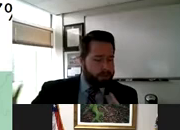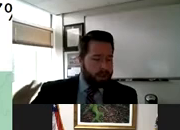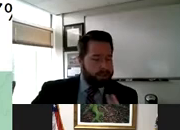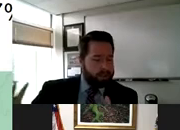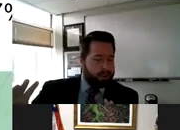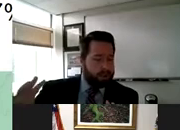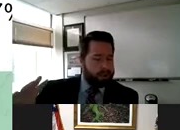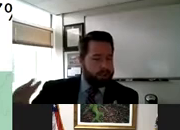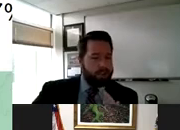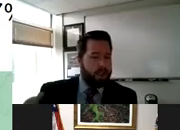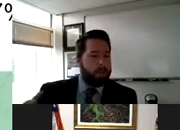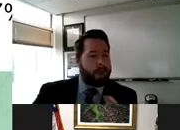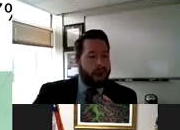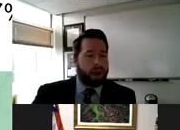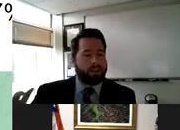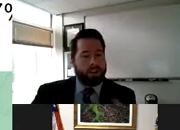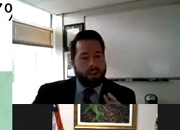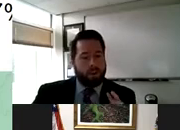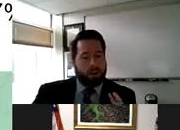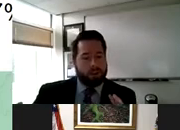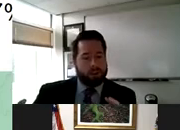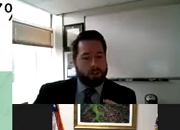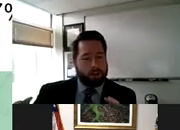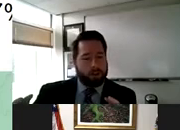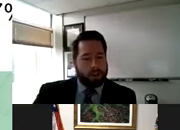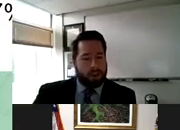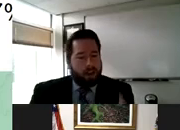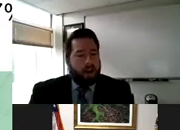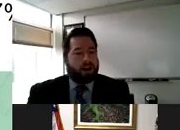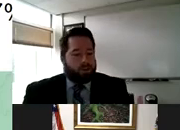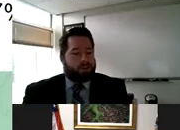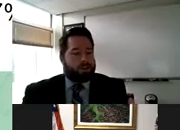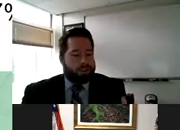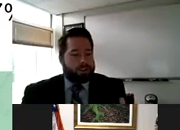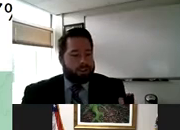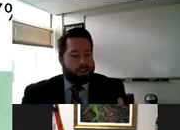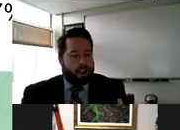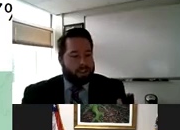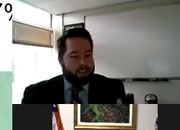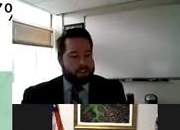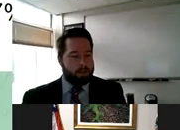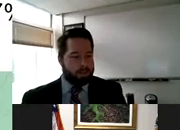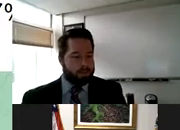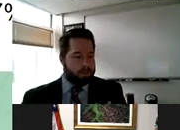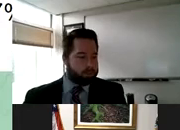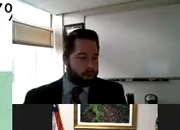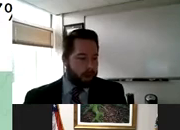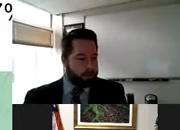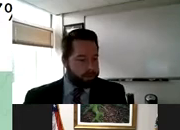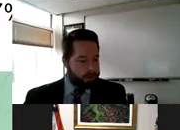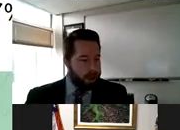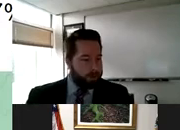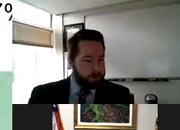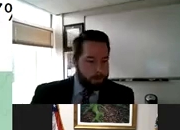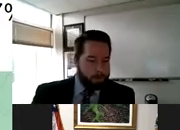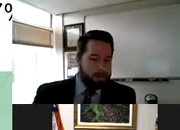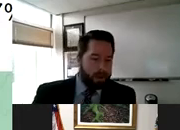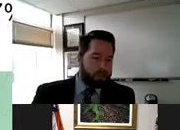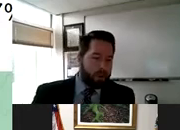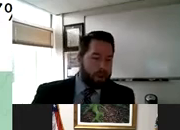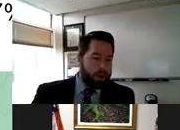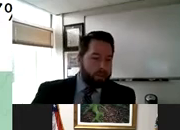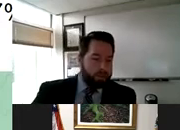or job statuses, I guess, that sort of impact whether someone cannot socially distance at the same level as perhaps their neighbors.